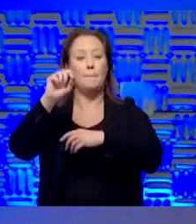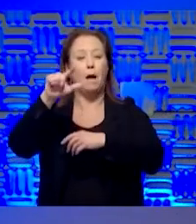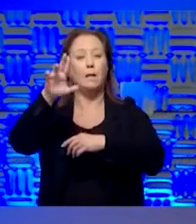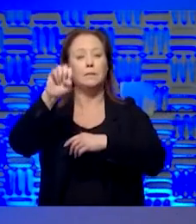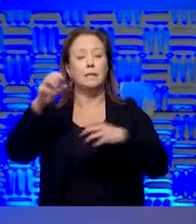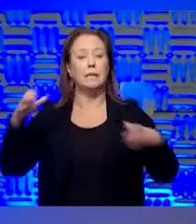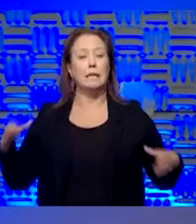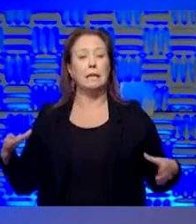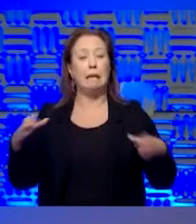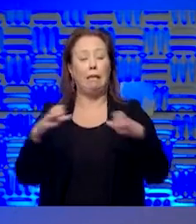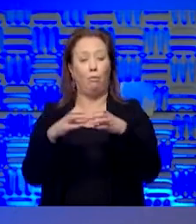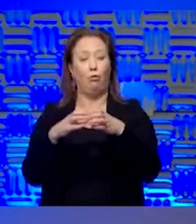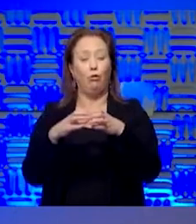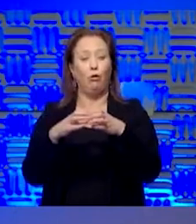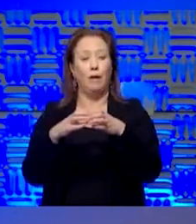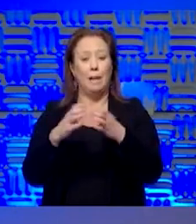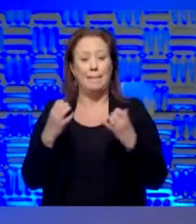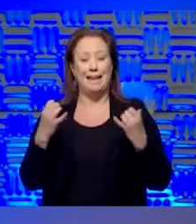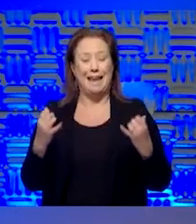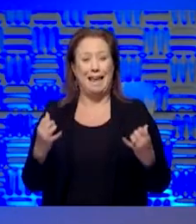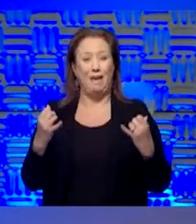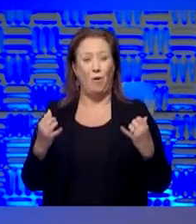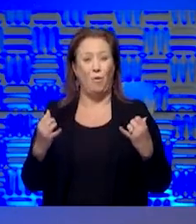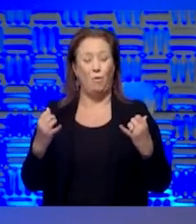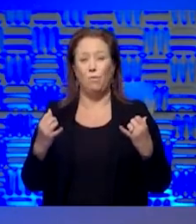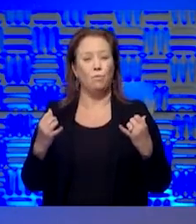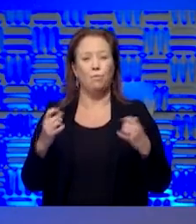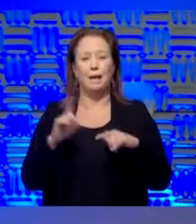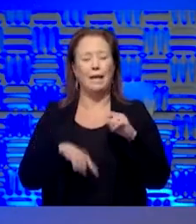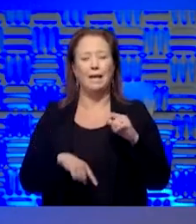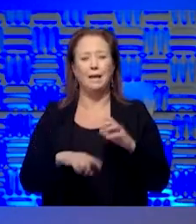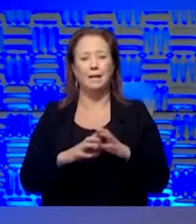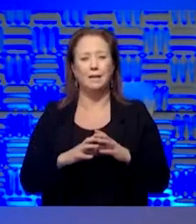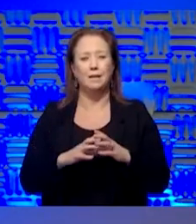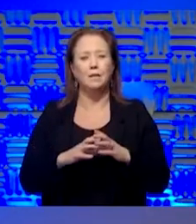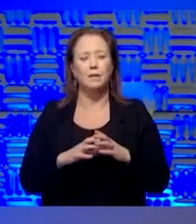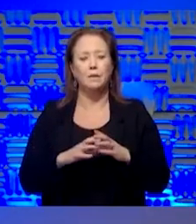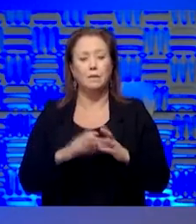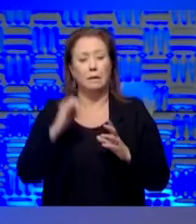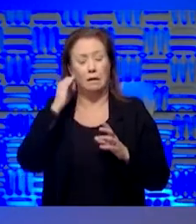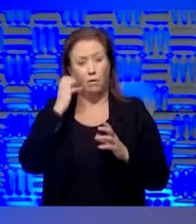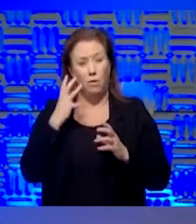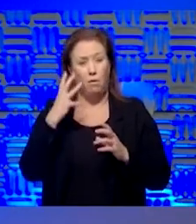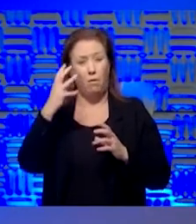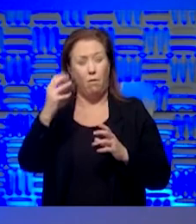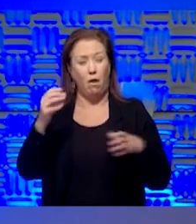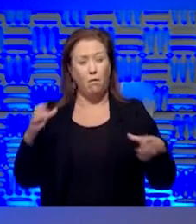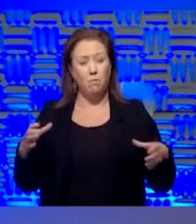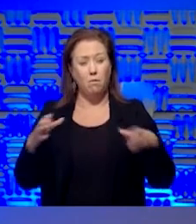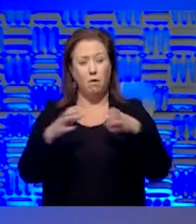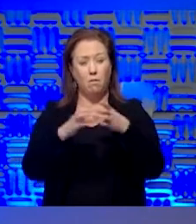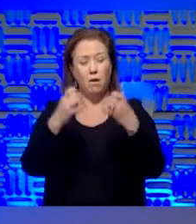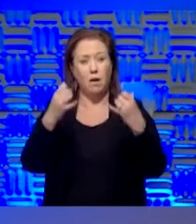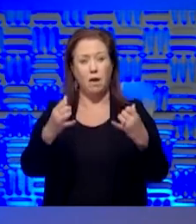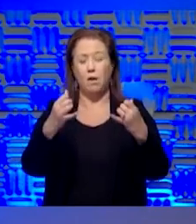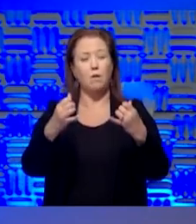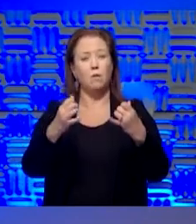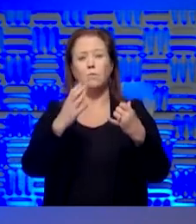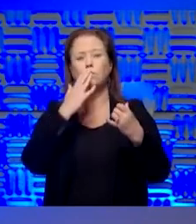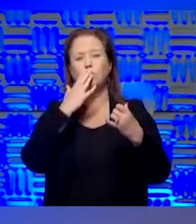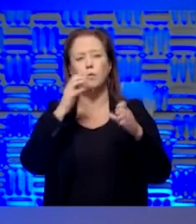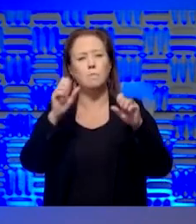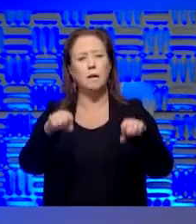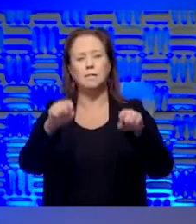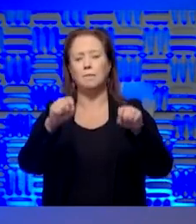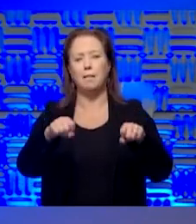congregate. But right now, in this immediate time, we can't do that. Because if we do that now, there's a very good chance we won't be able to do